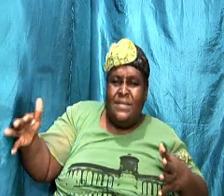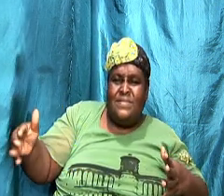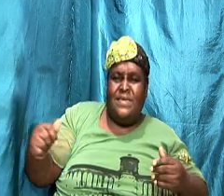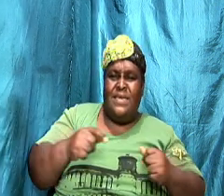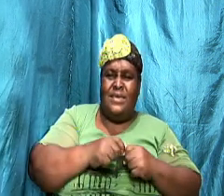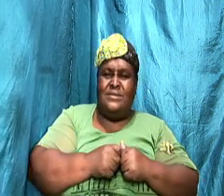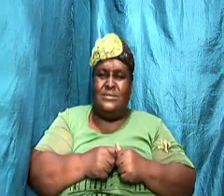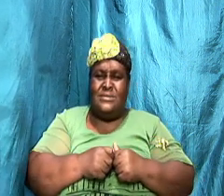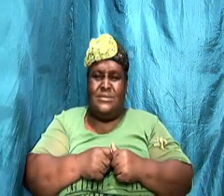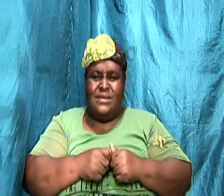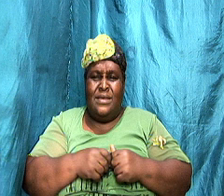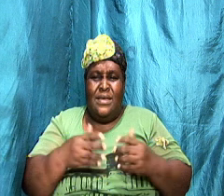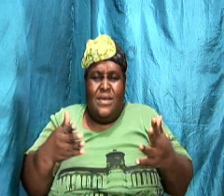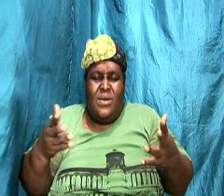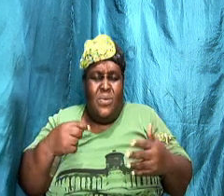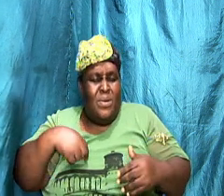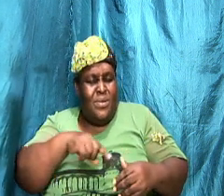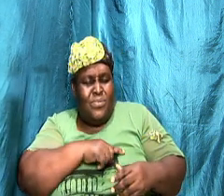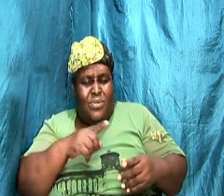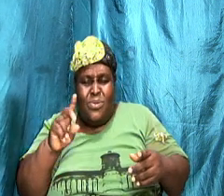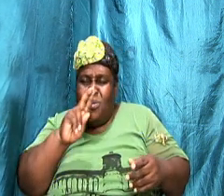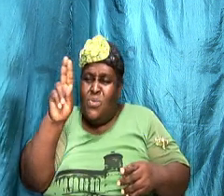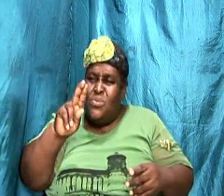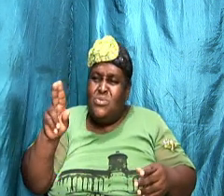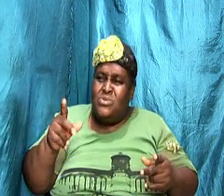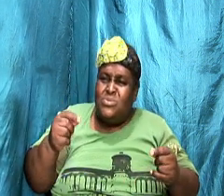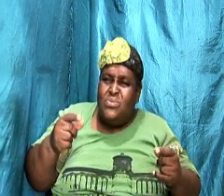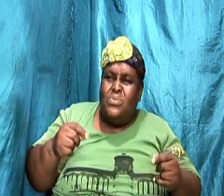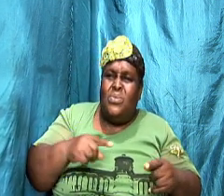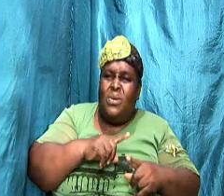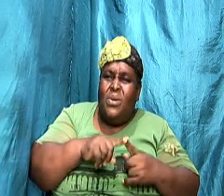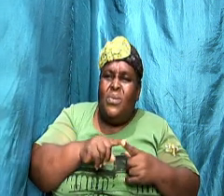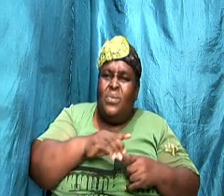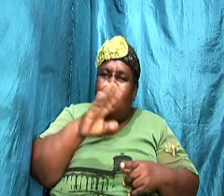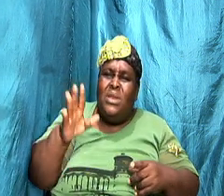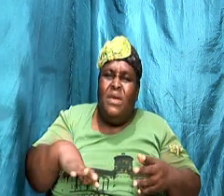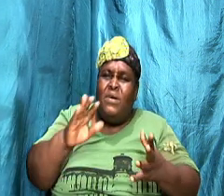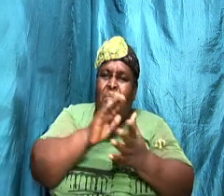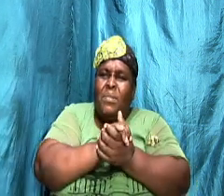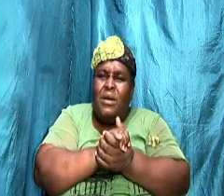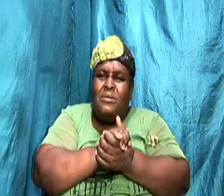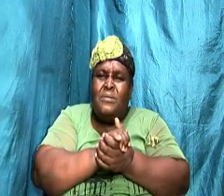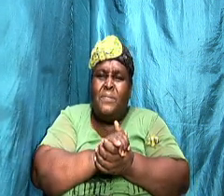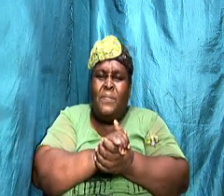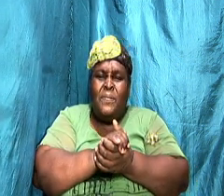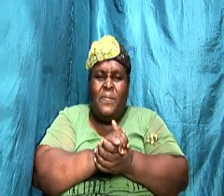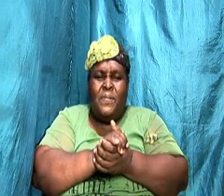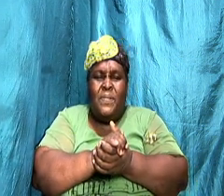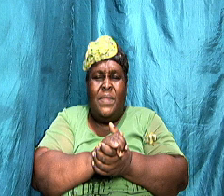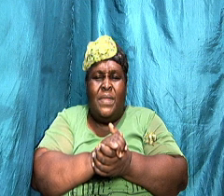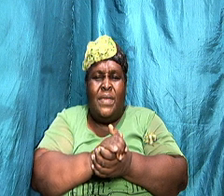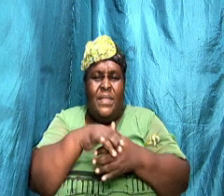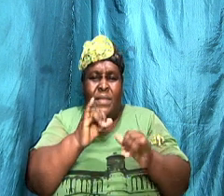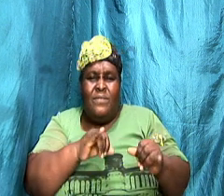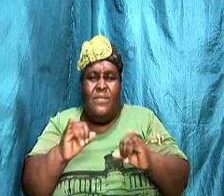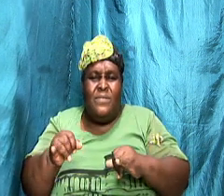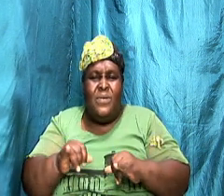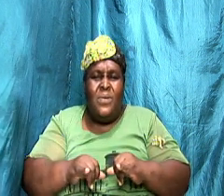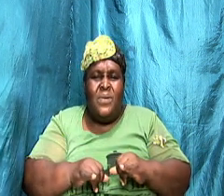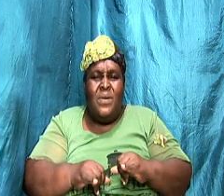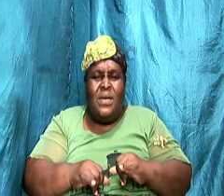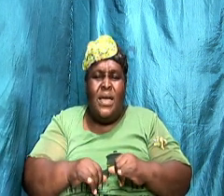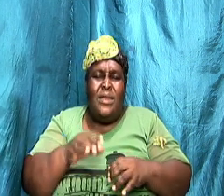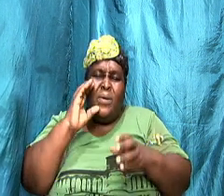is because you find out that individuals right they leave from the things that they were doing first the